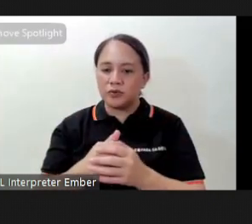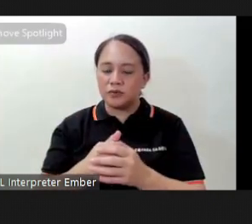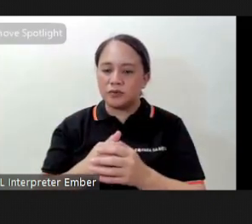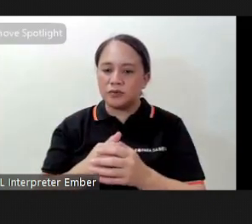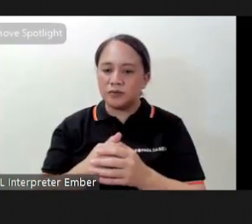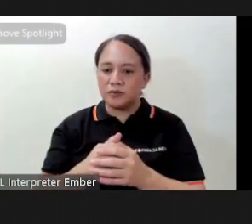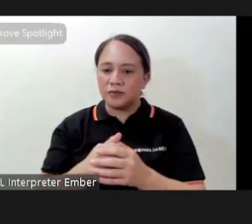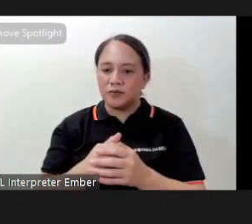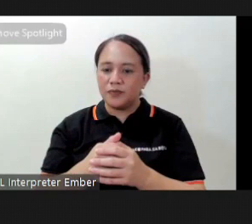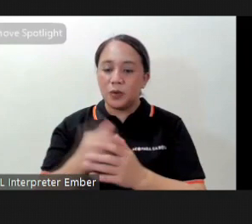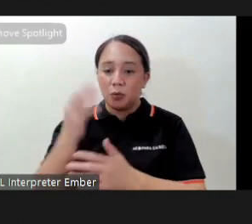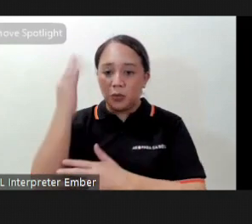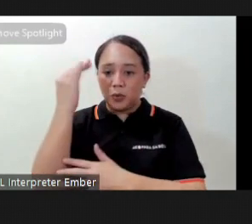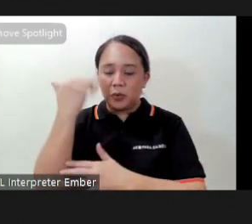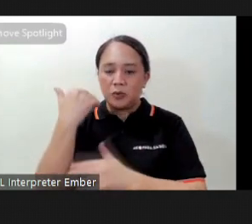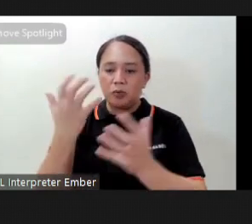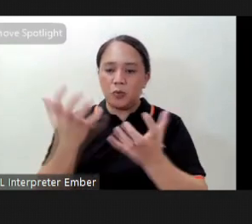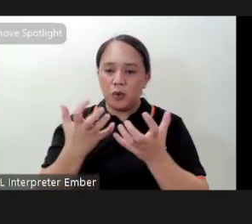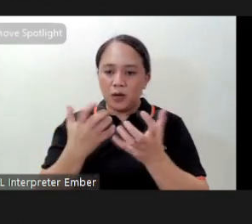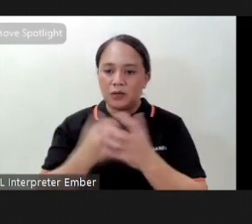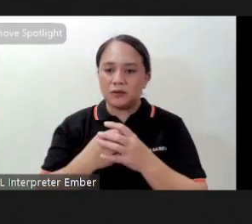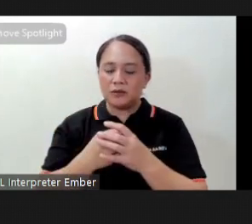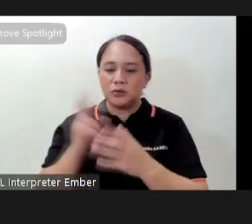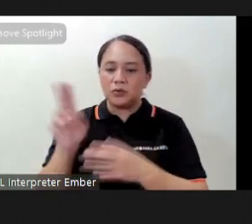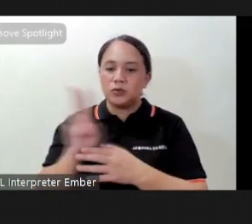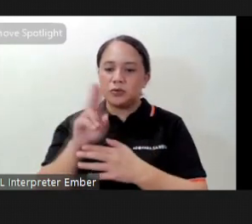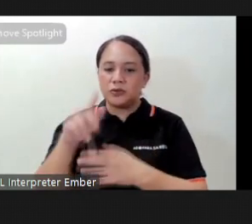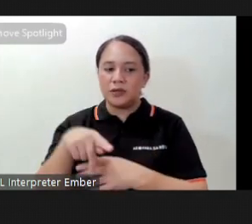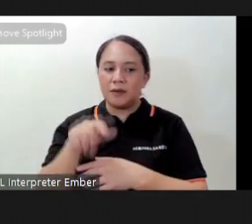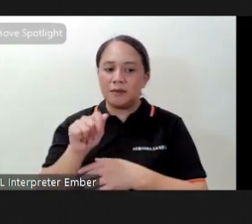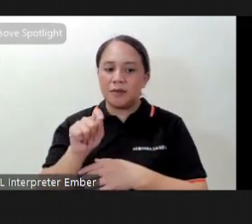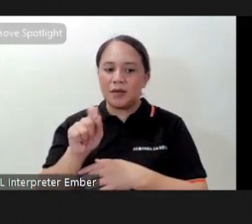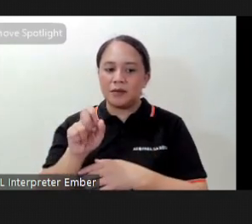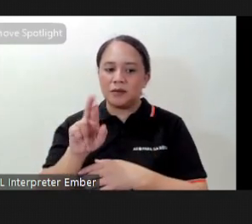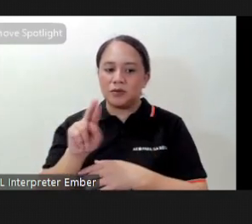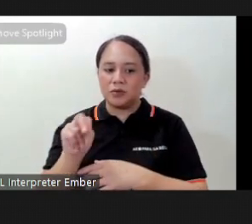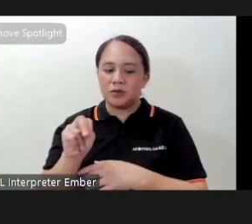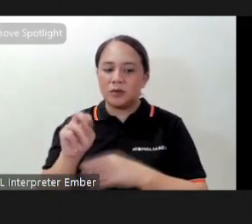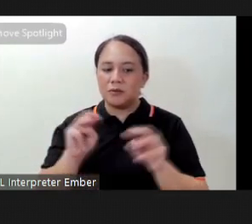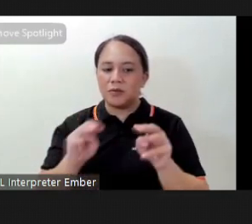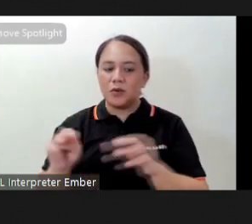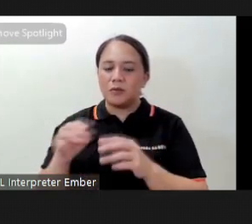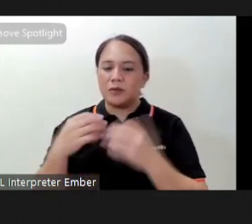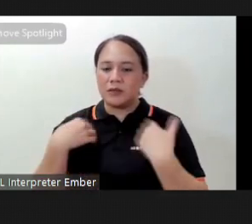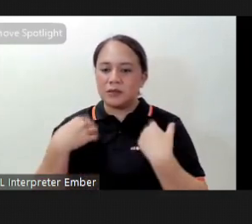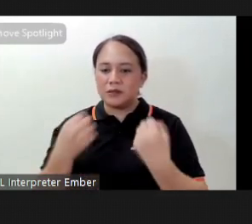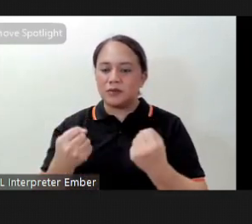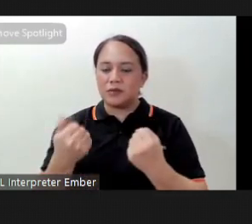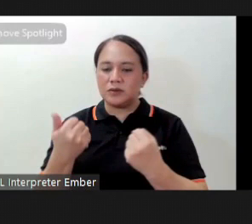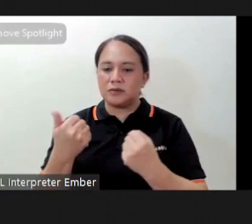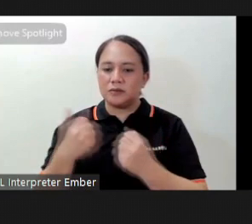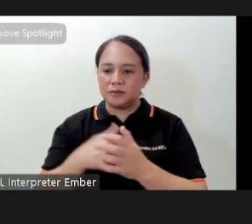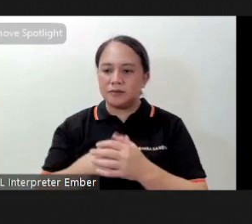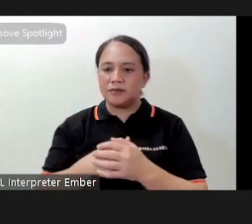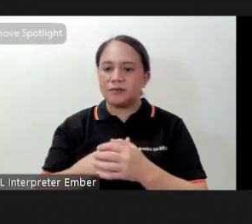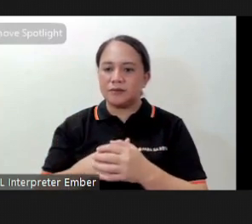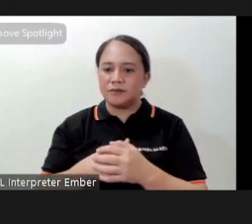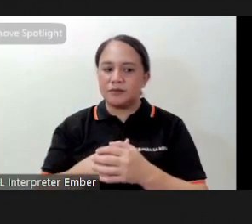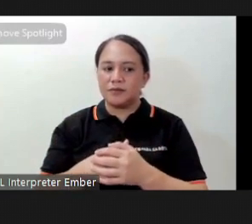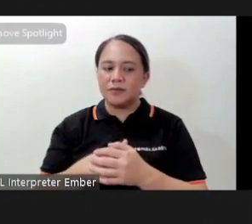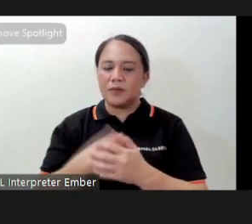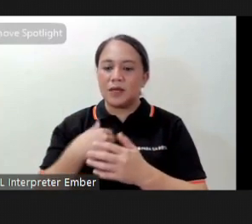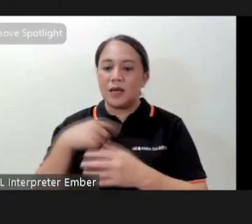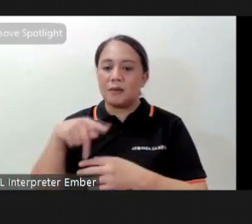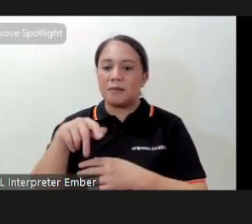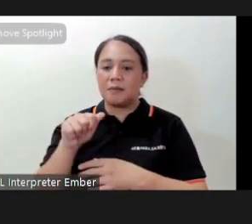because he wanted to use these patterns to really train movement and strength in all planes of directions his patterns